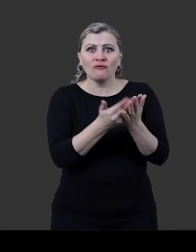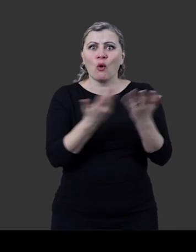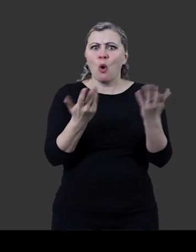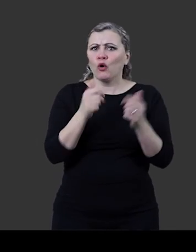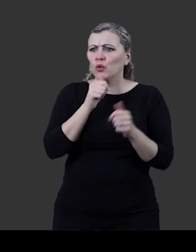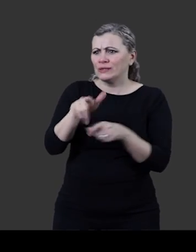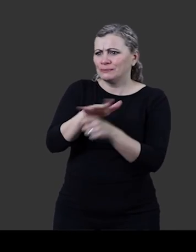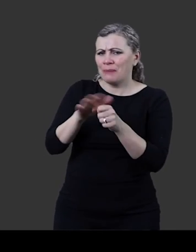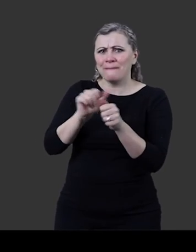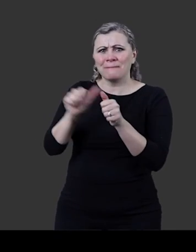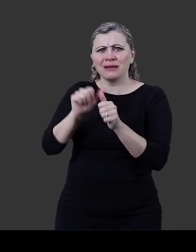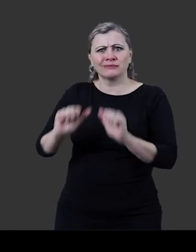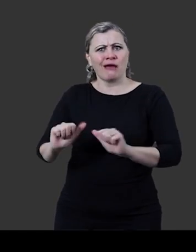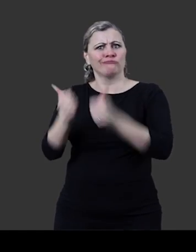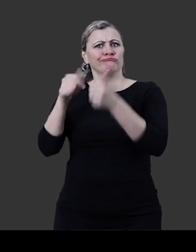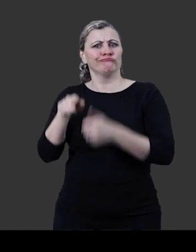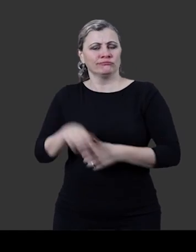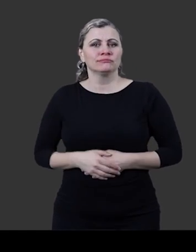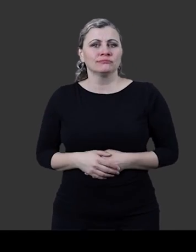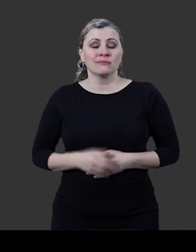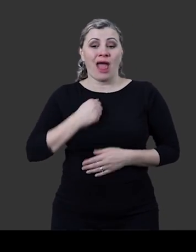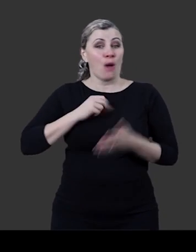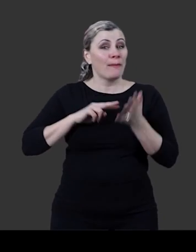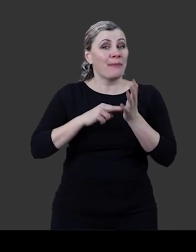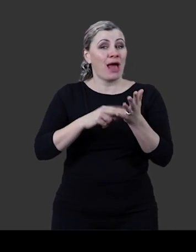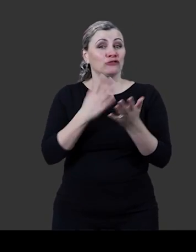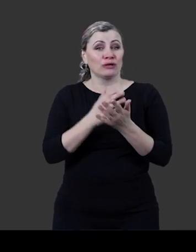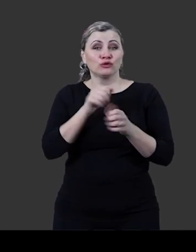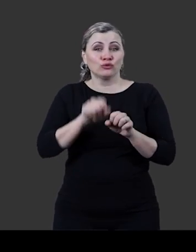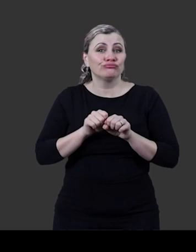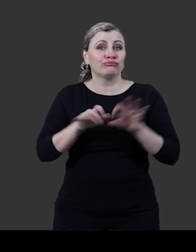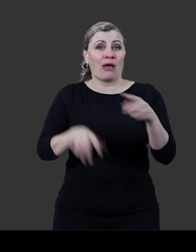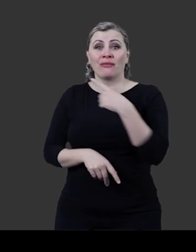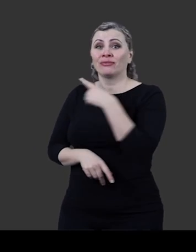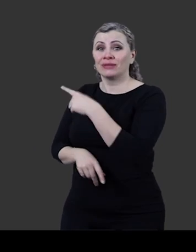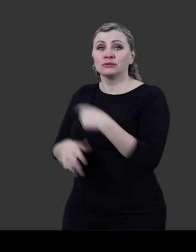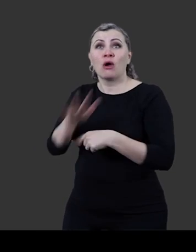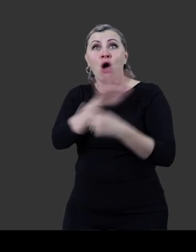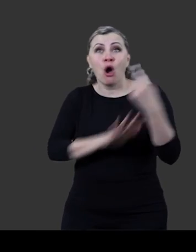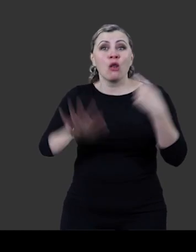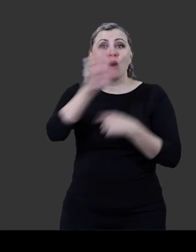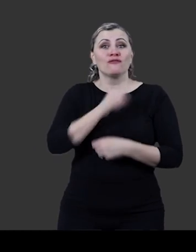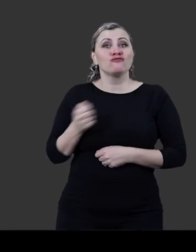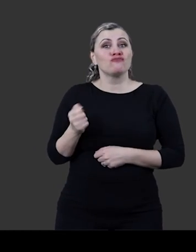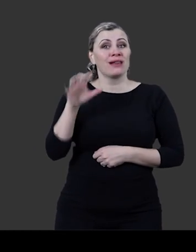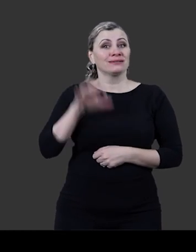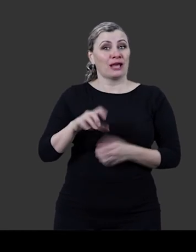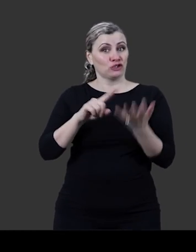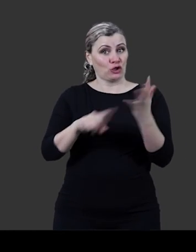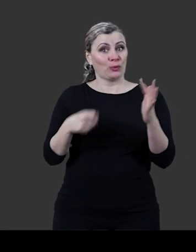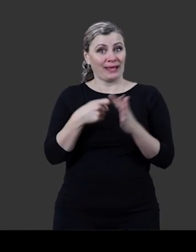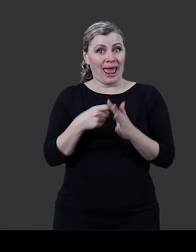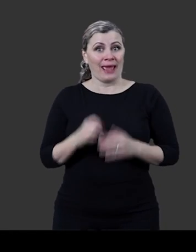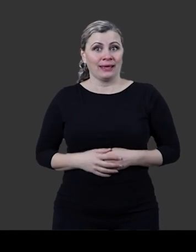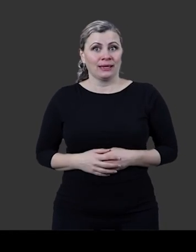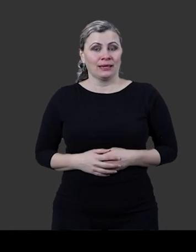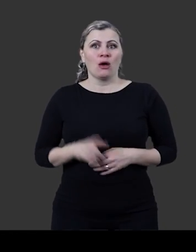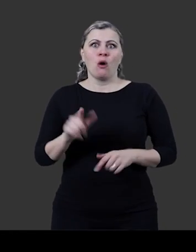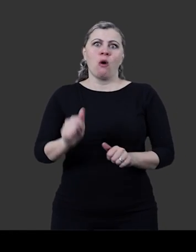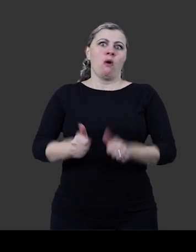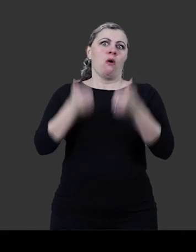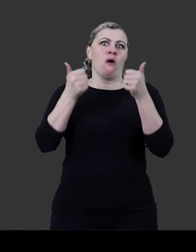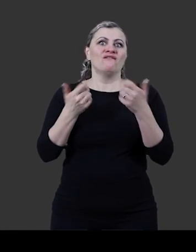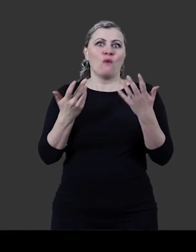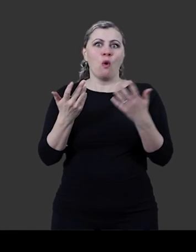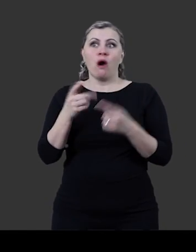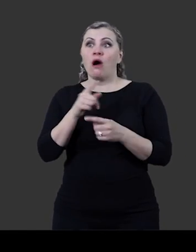Our plan is to roll Situ8 out to every rail station across the UK. There can be a massive impact in this